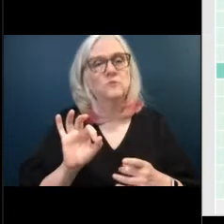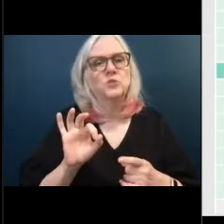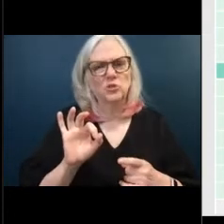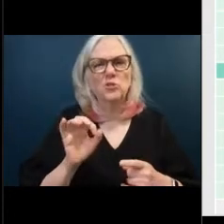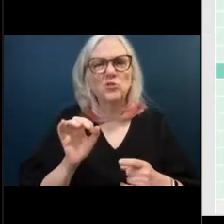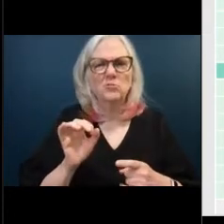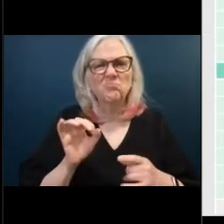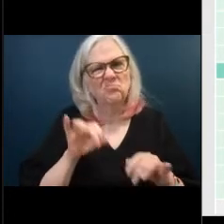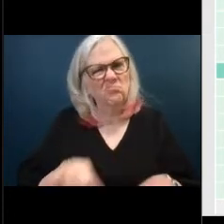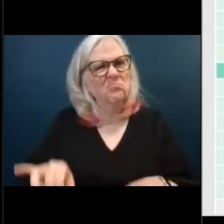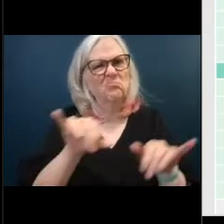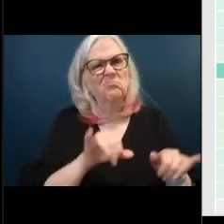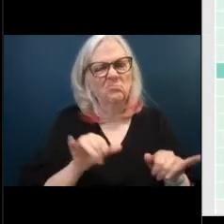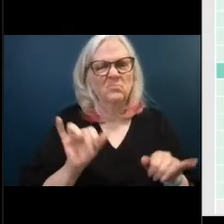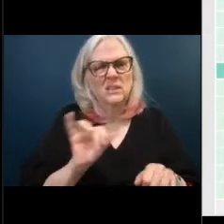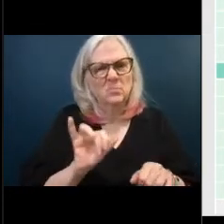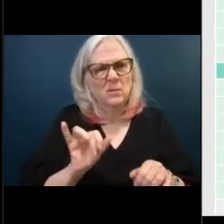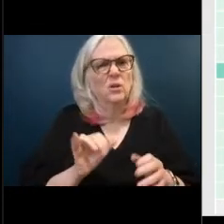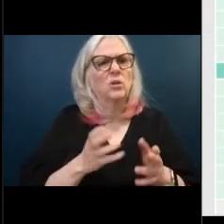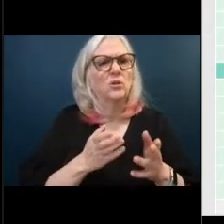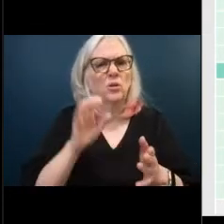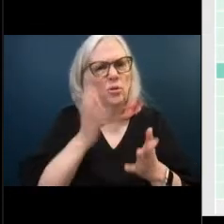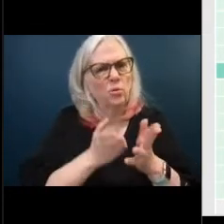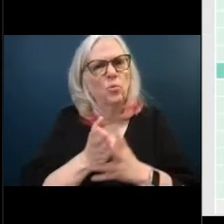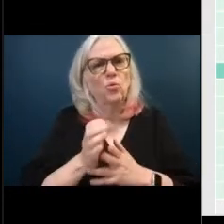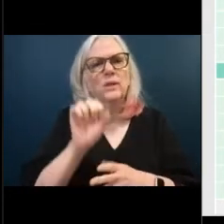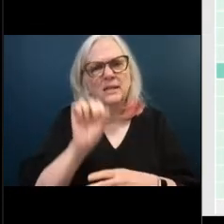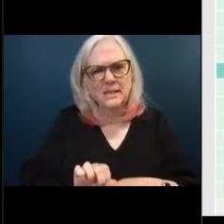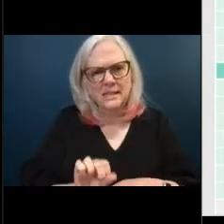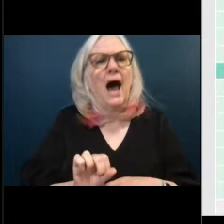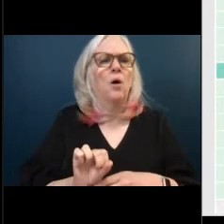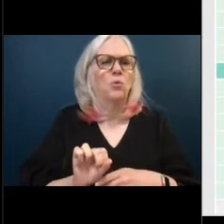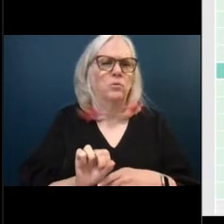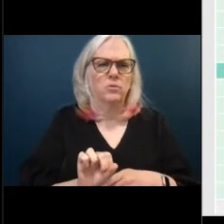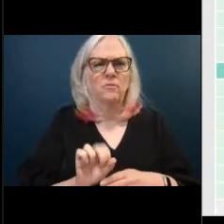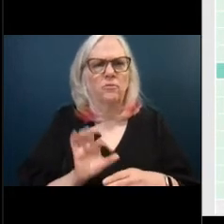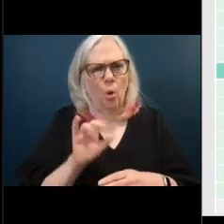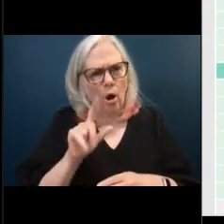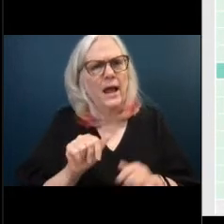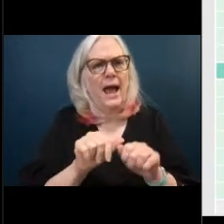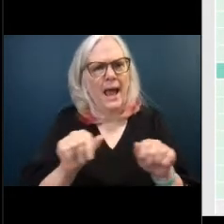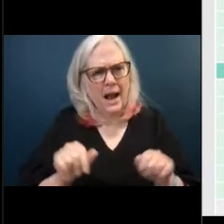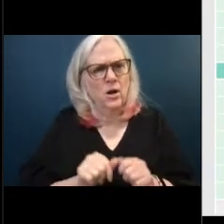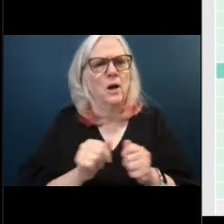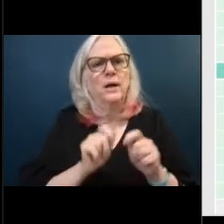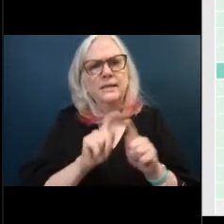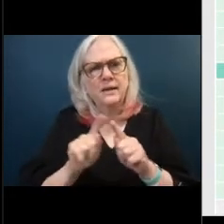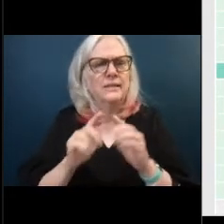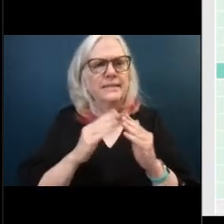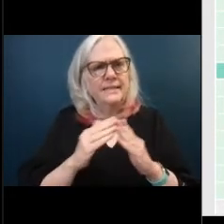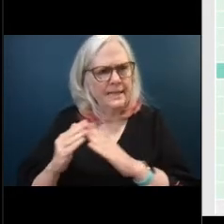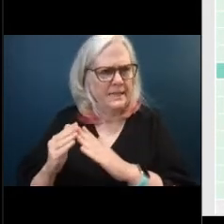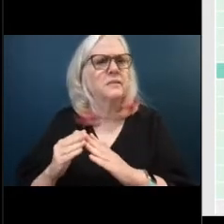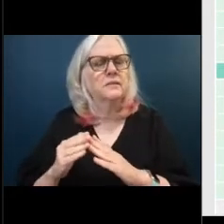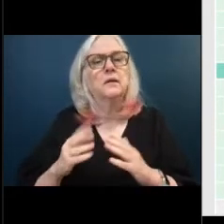um these are uncollected funds now what what we actually did prior to this was that once we do the billing we try to